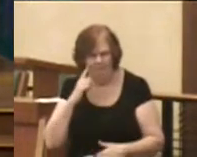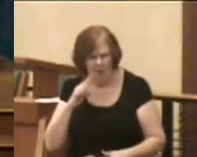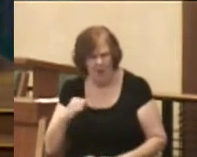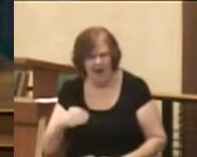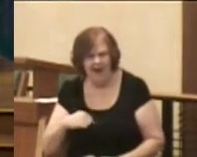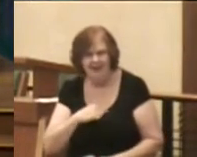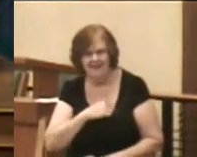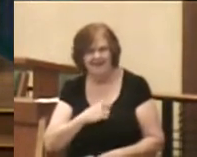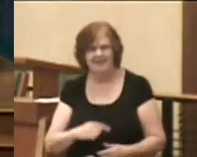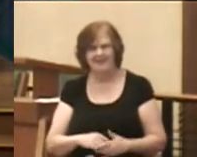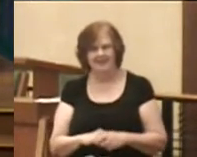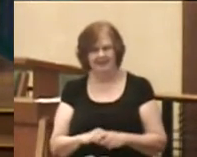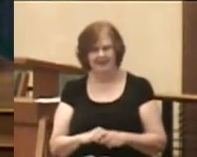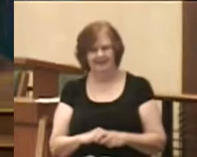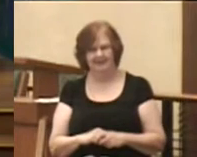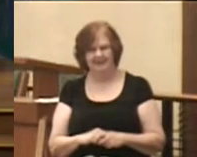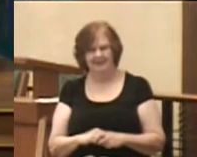us.